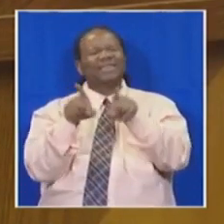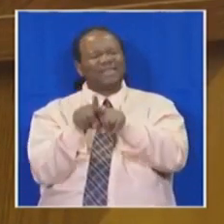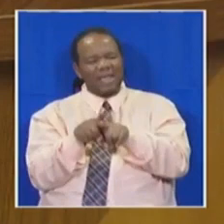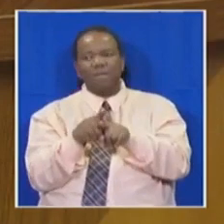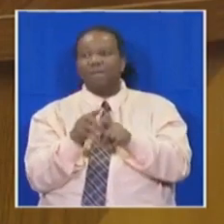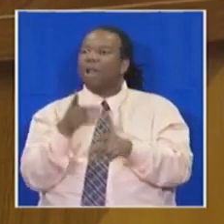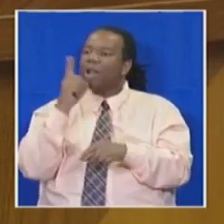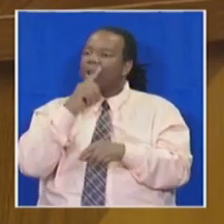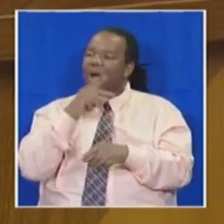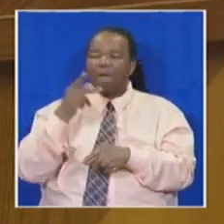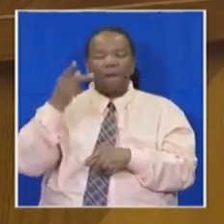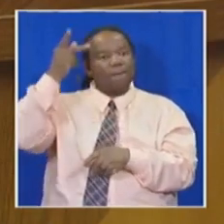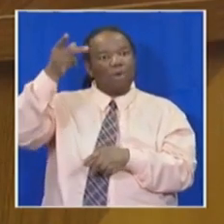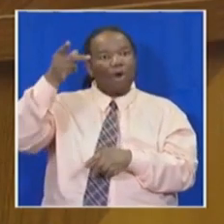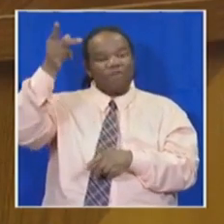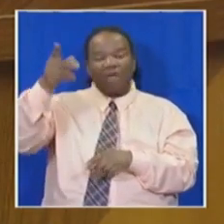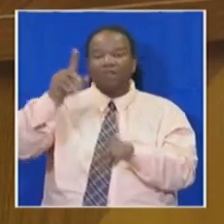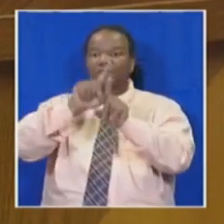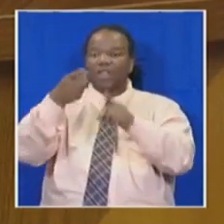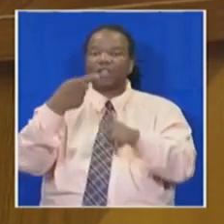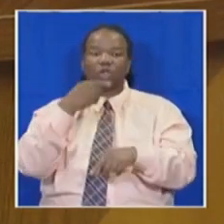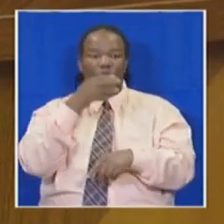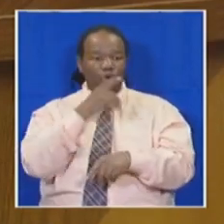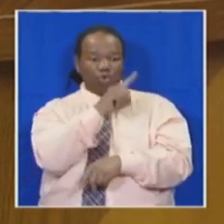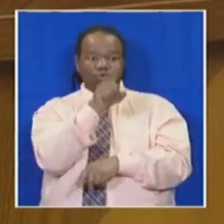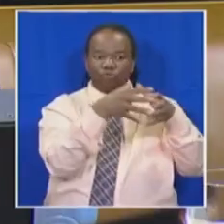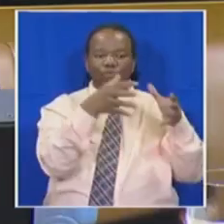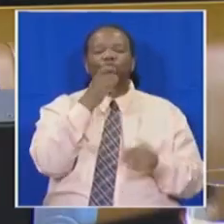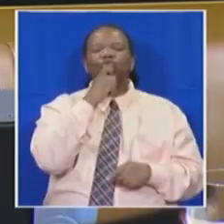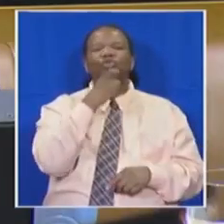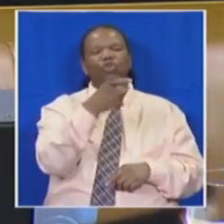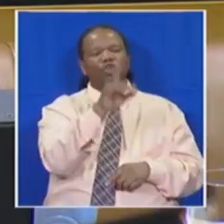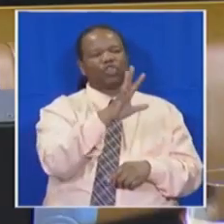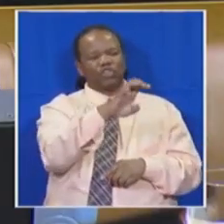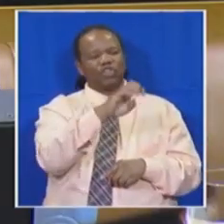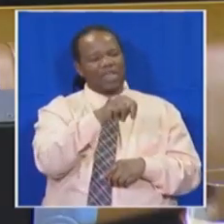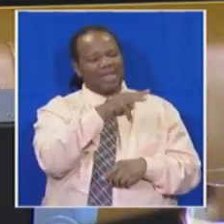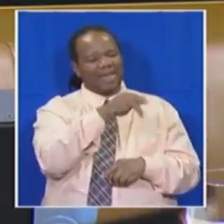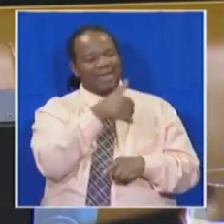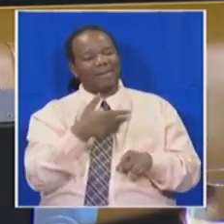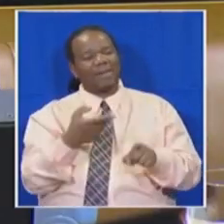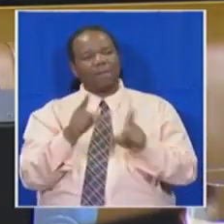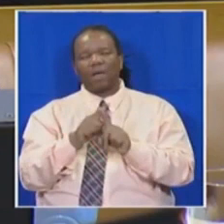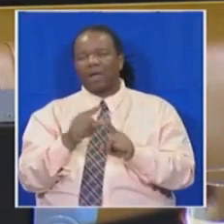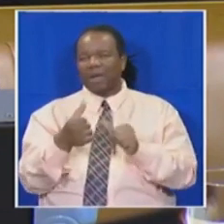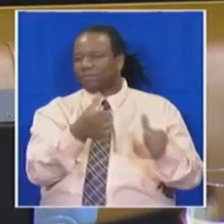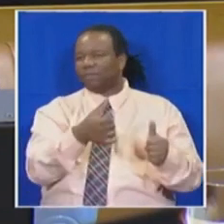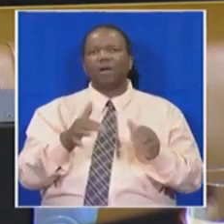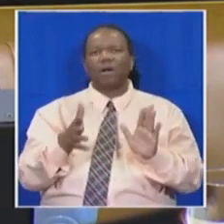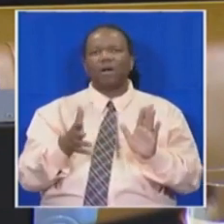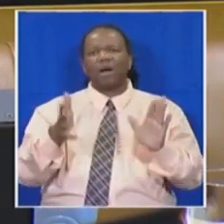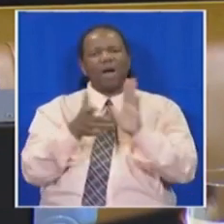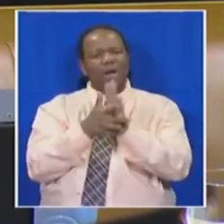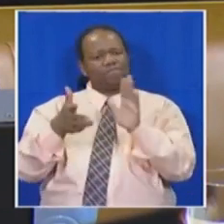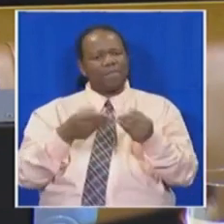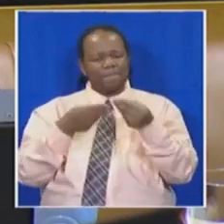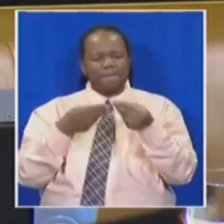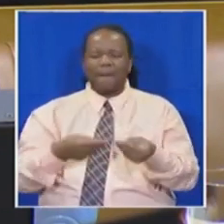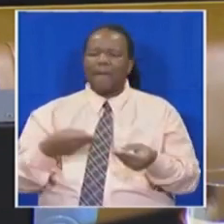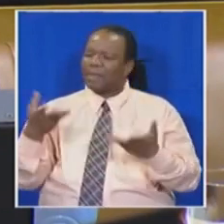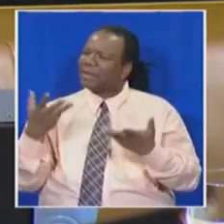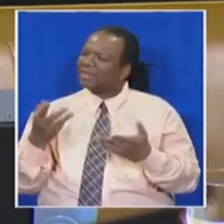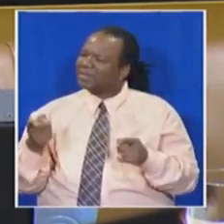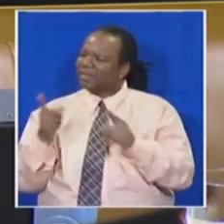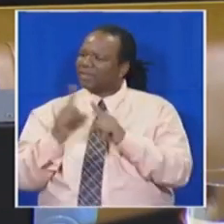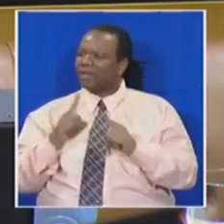arrogantly tell religious leaders to stay out of politics, ignoring the contribution that they did to liberate this country. But